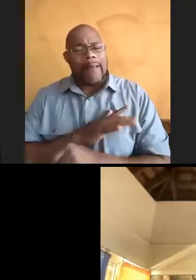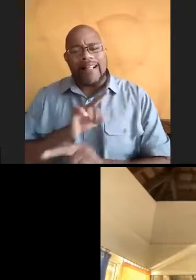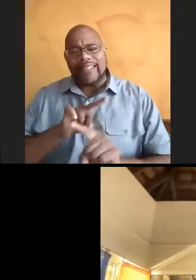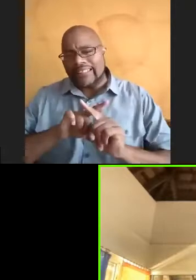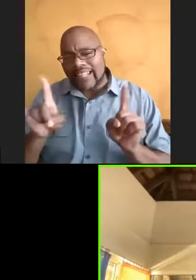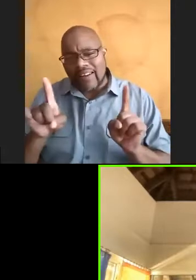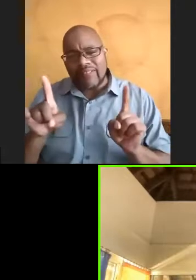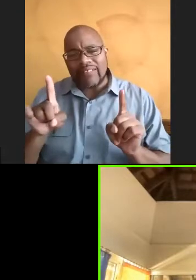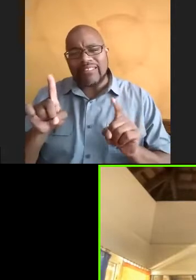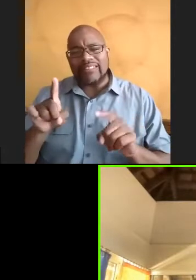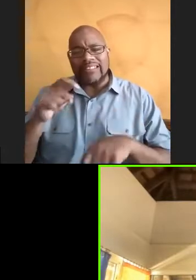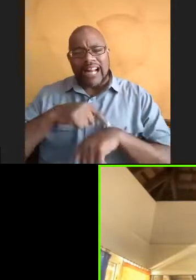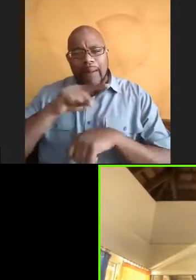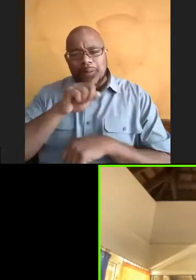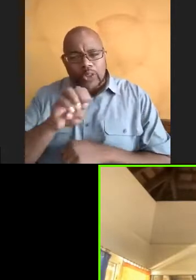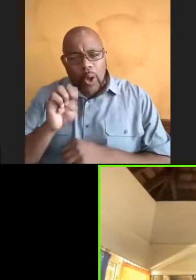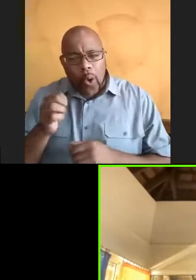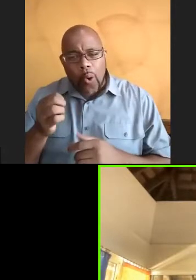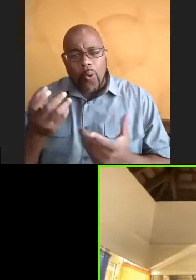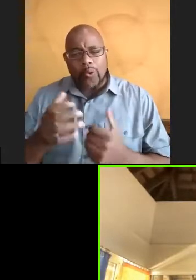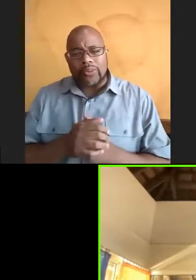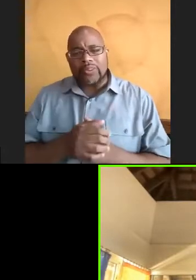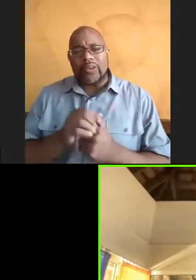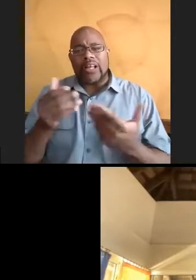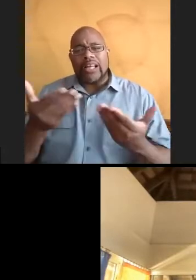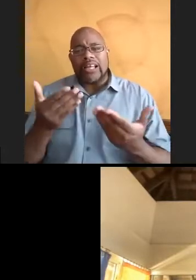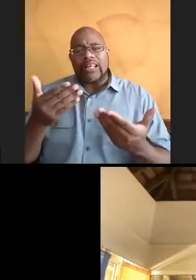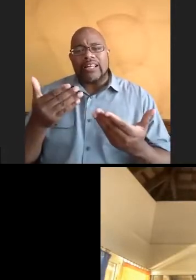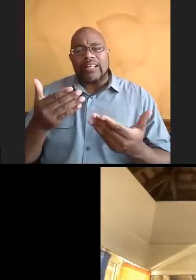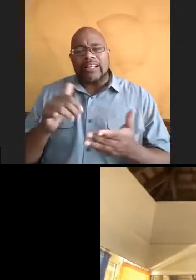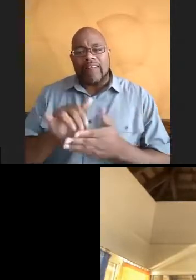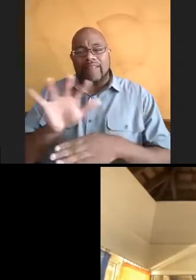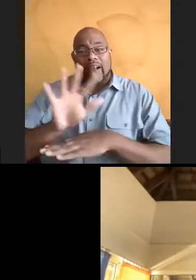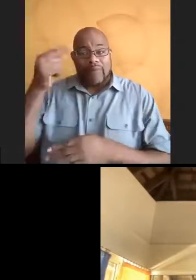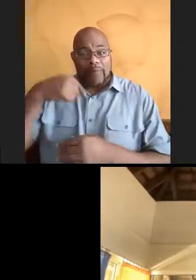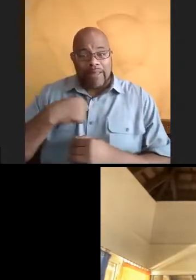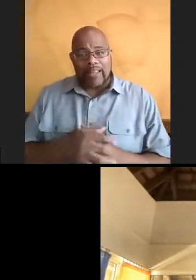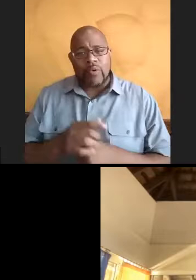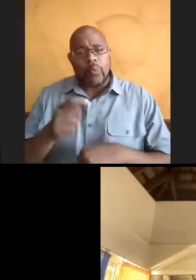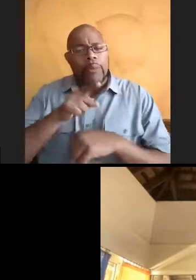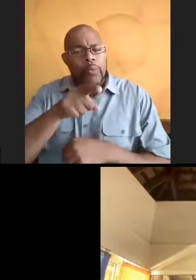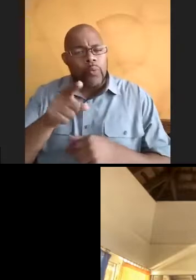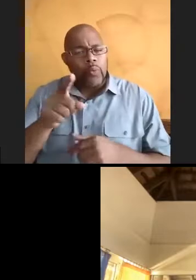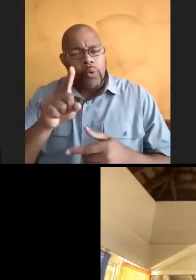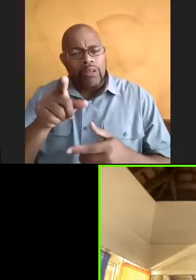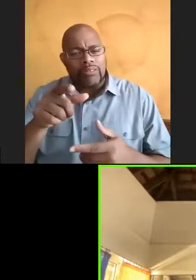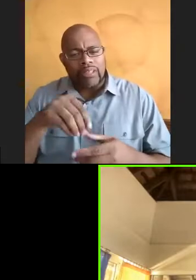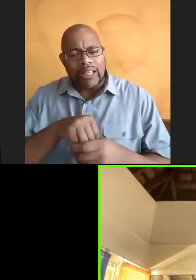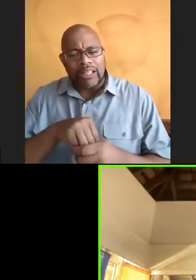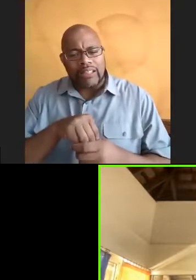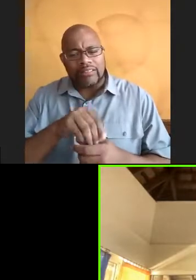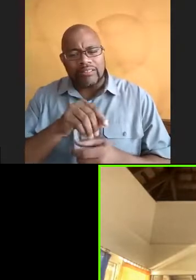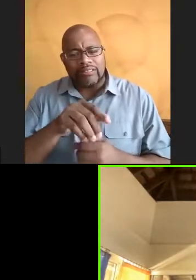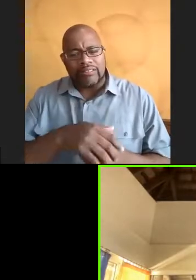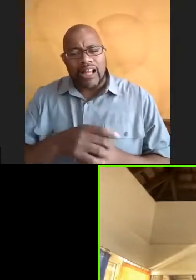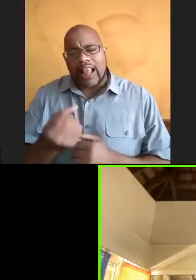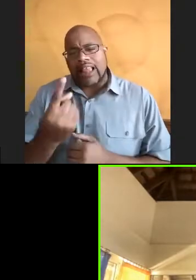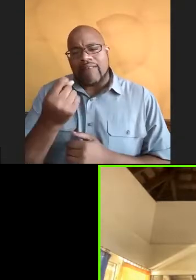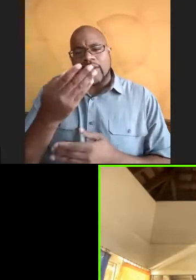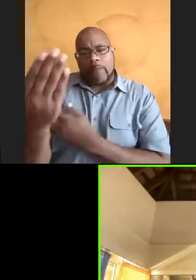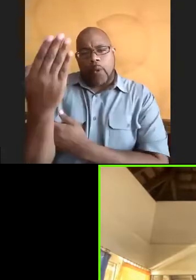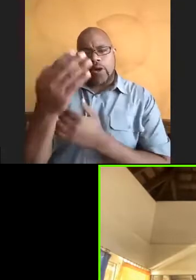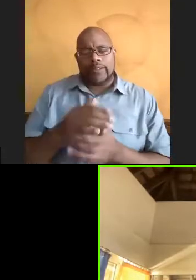times, right? So here it is five o'clock for me. What time is it there, Mariah? It is 11 a.m.